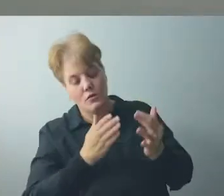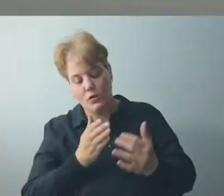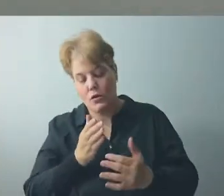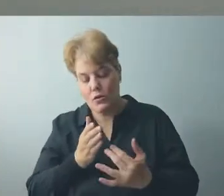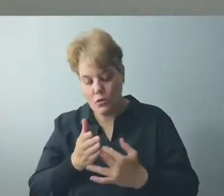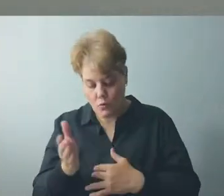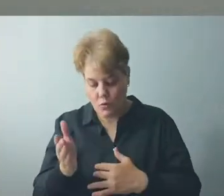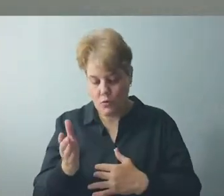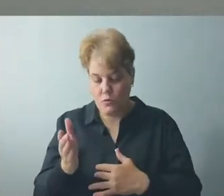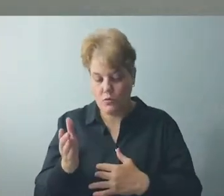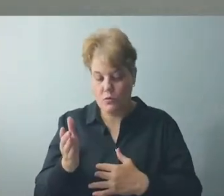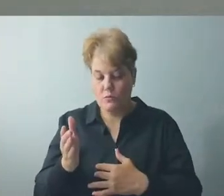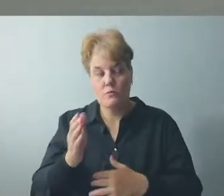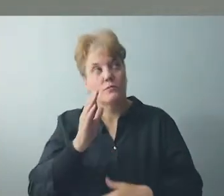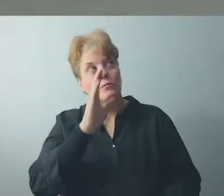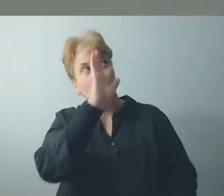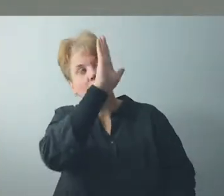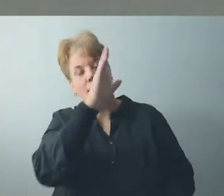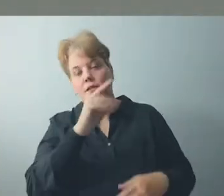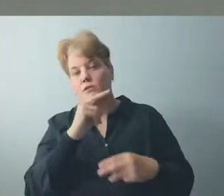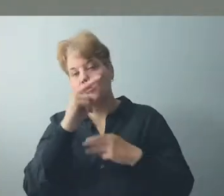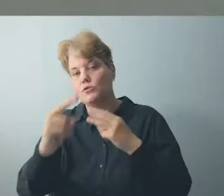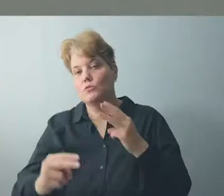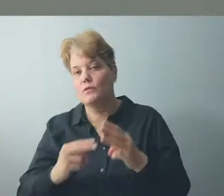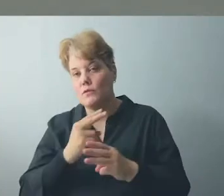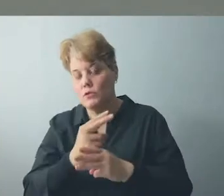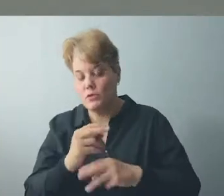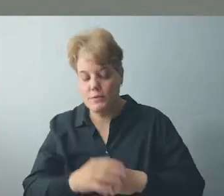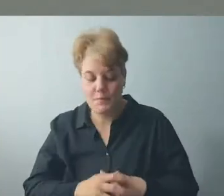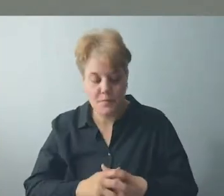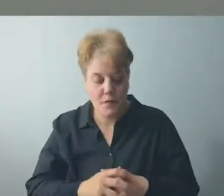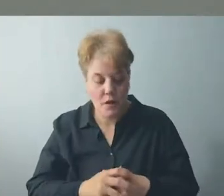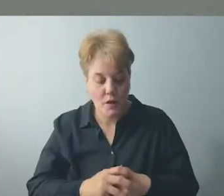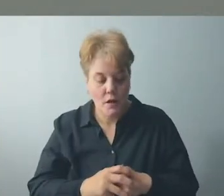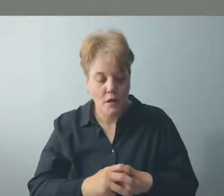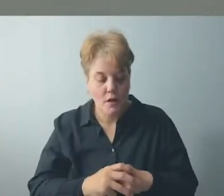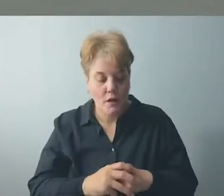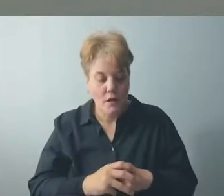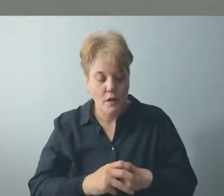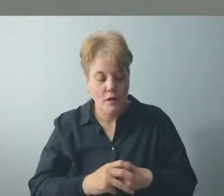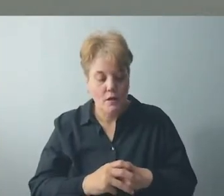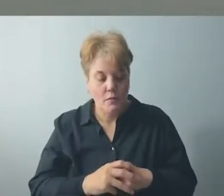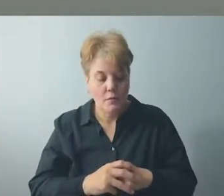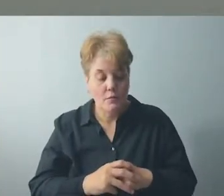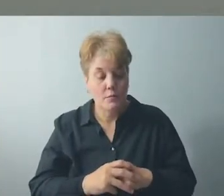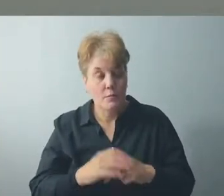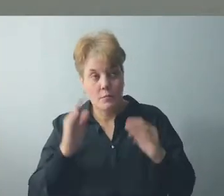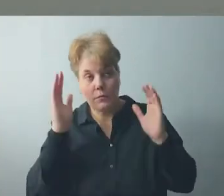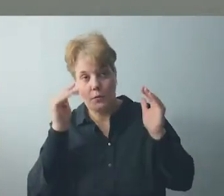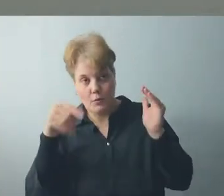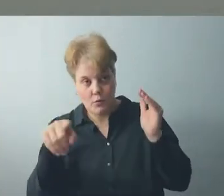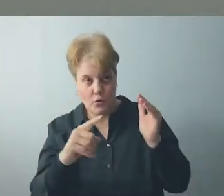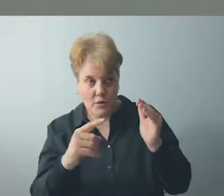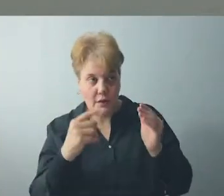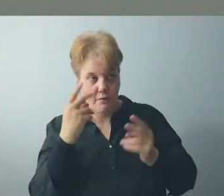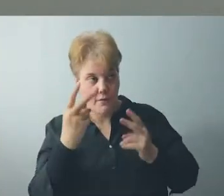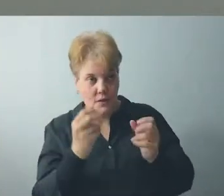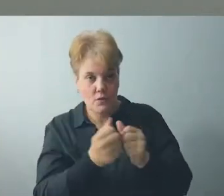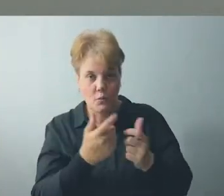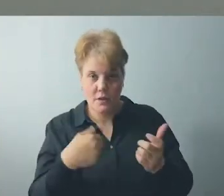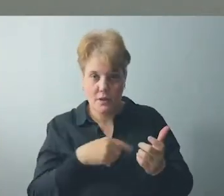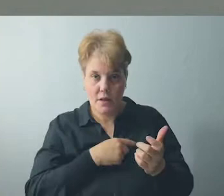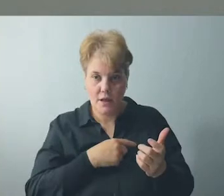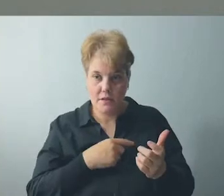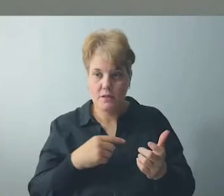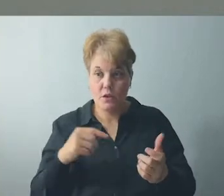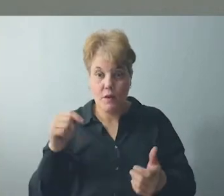worshiping outside on Sunday mornings. Hope you guys get a chance to visit with us. We are one of the most sanitary